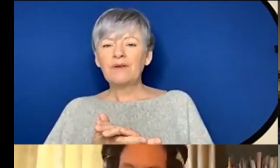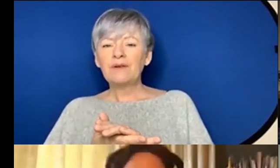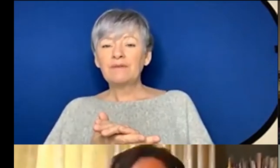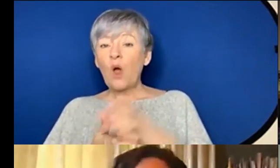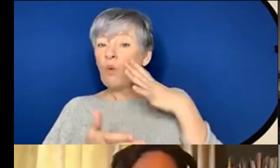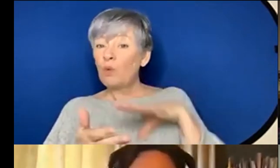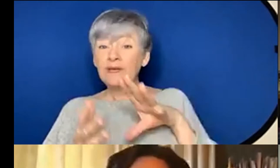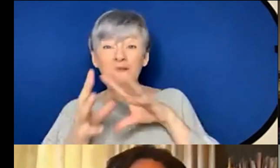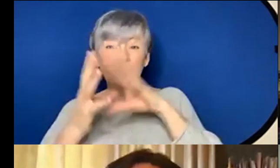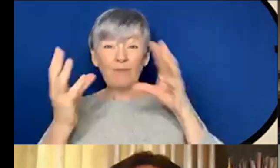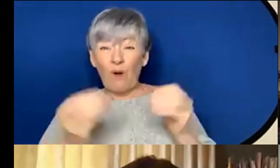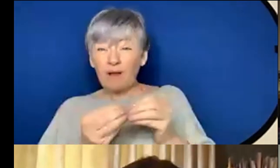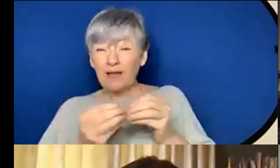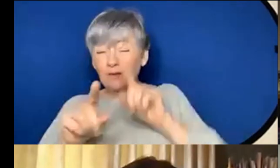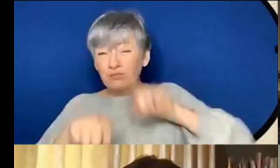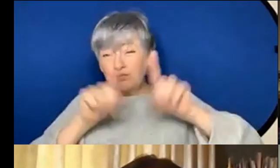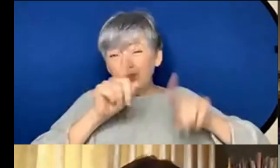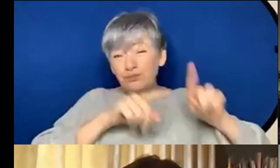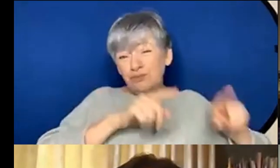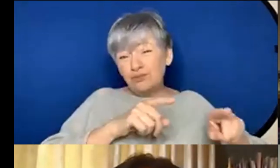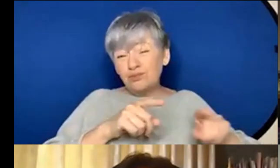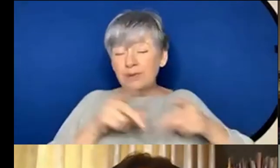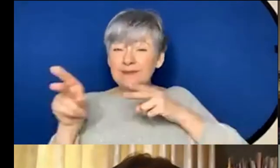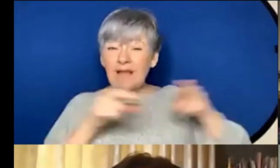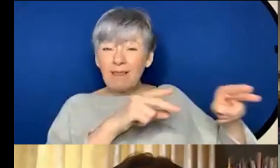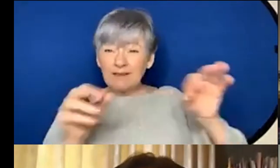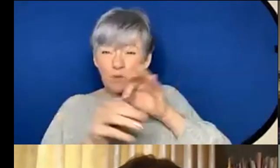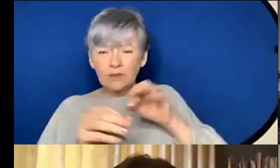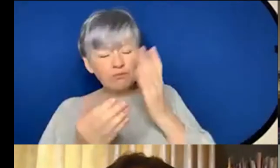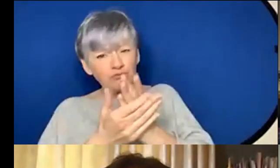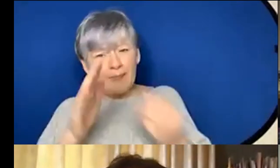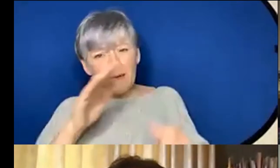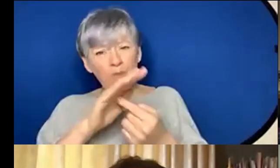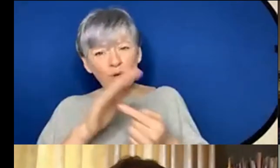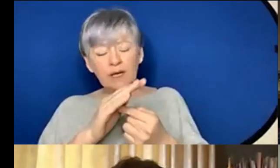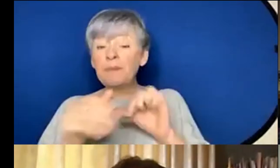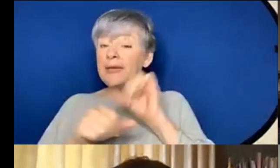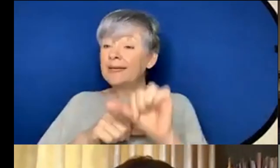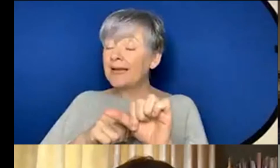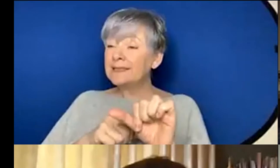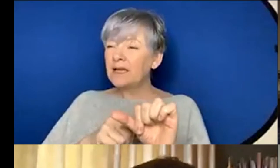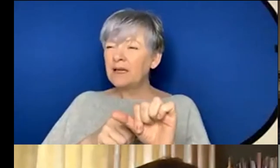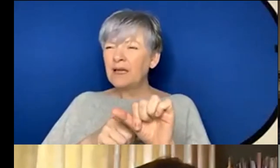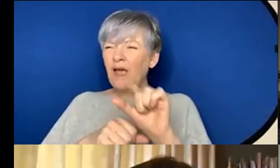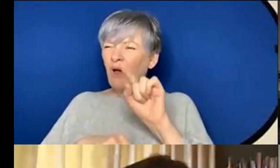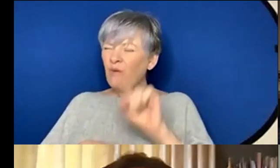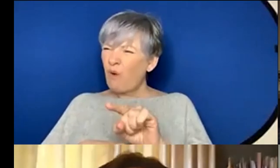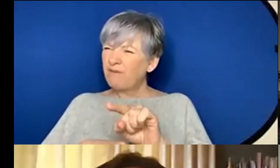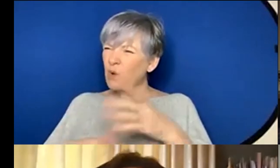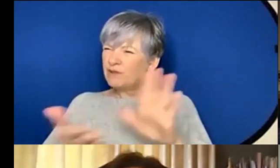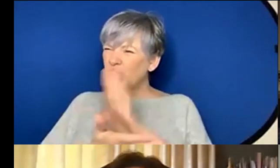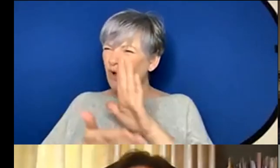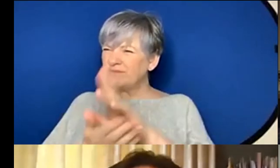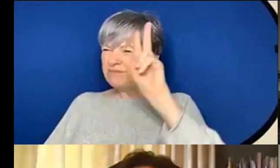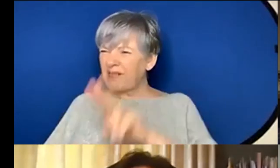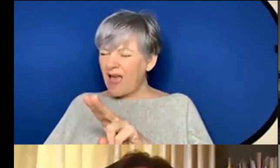different styles of music I think that's what's really important um okay next one is what's been least enjoyable or even